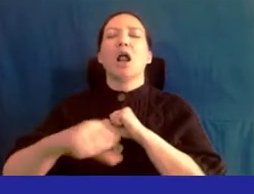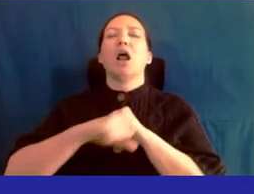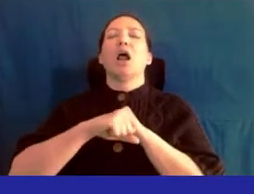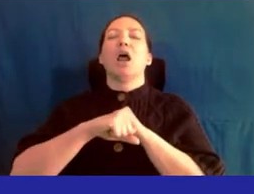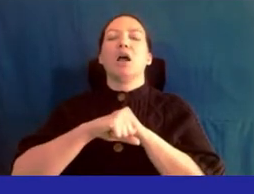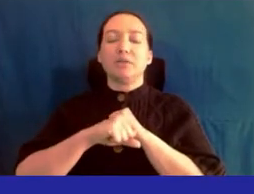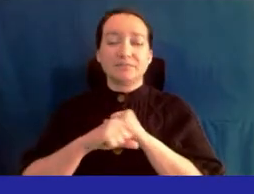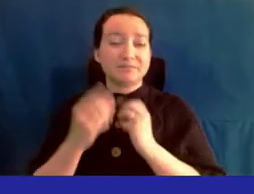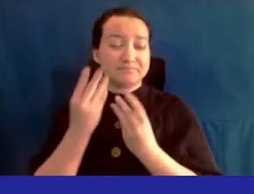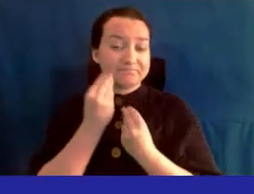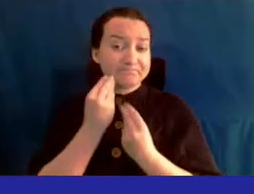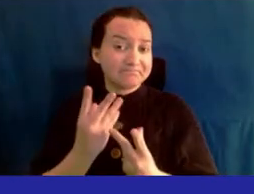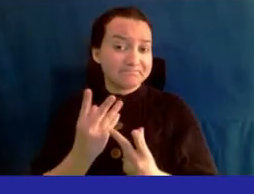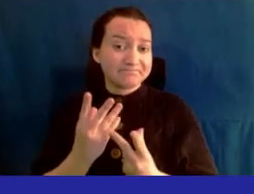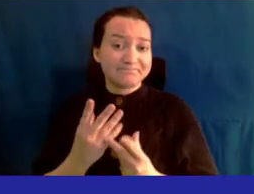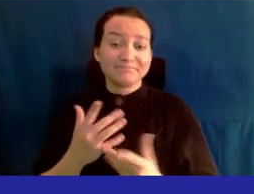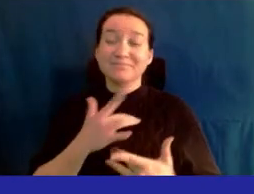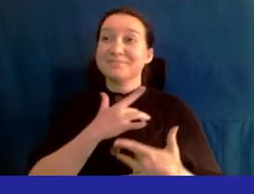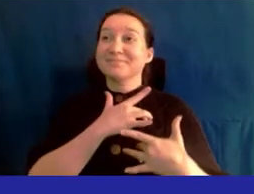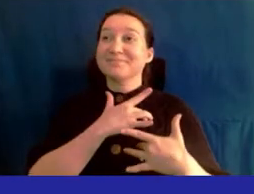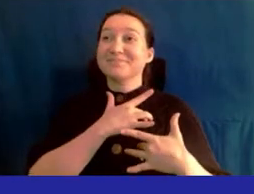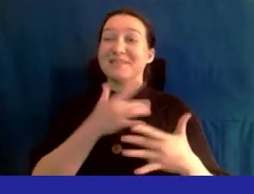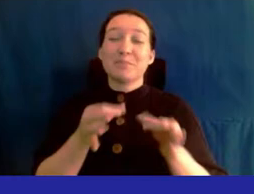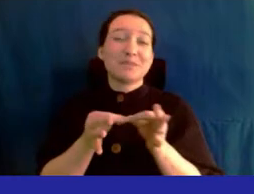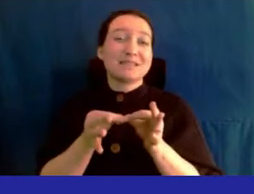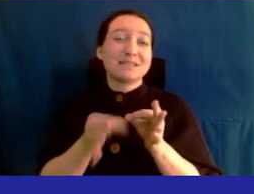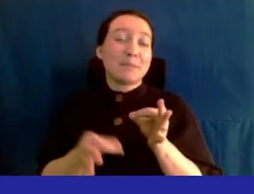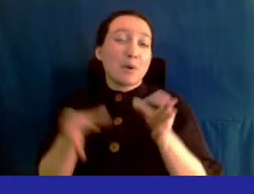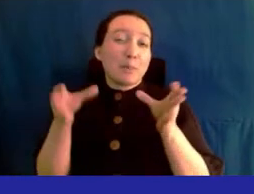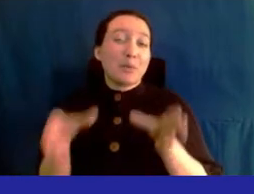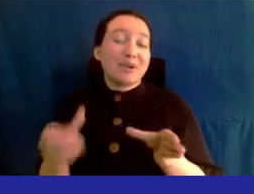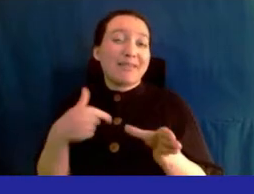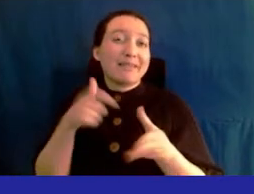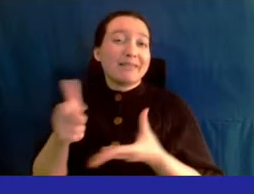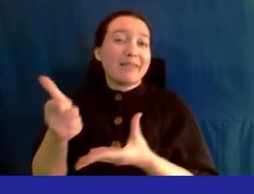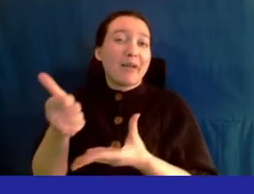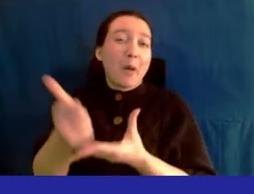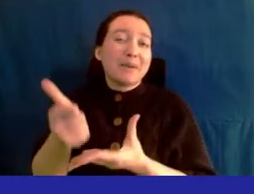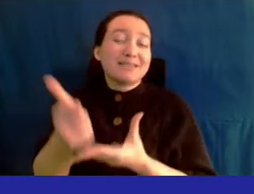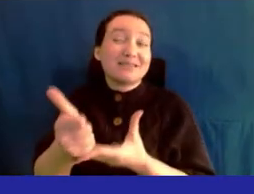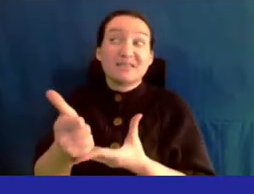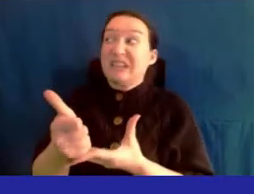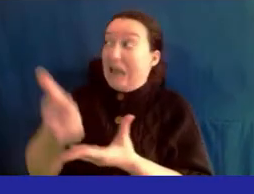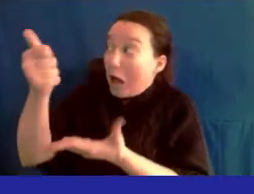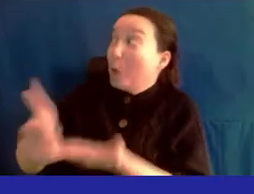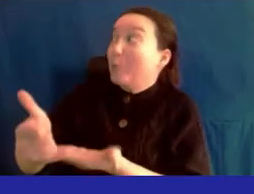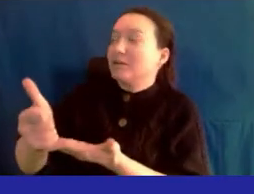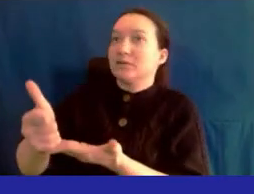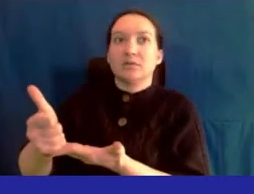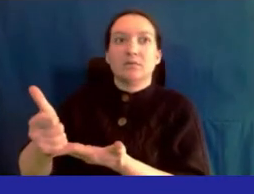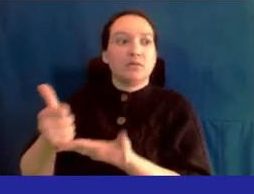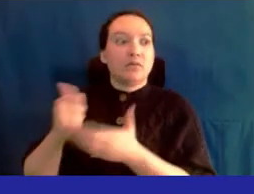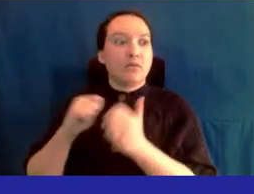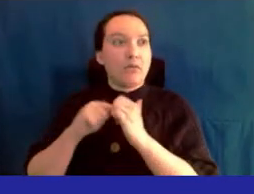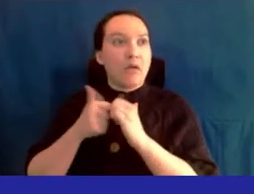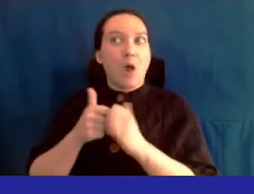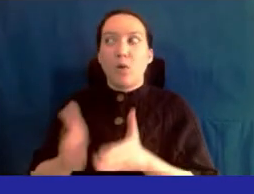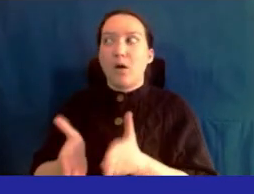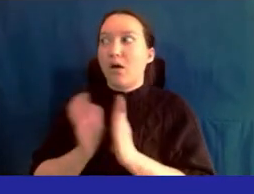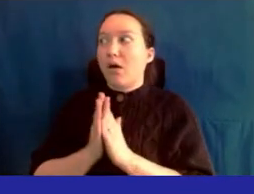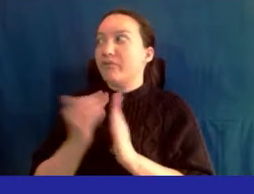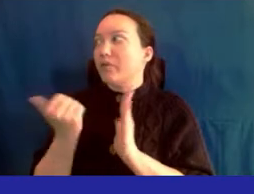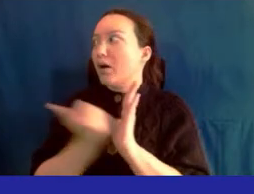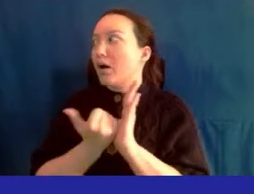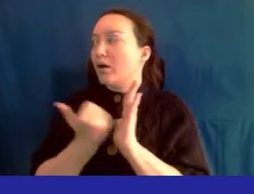I'm just a typical, simple guy that I needed help. I needed help, and I didn't know how to ask for the help,